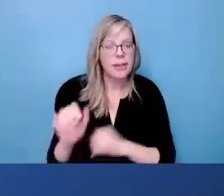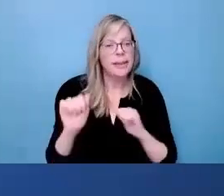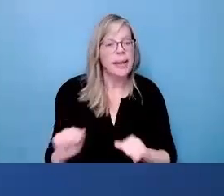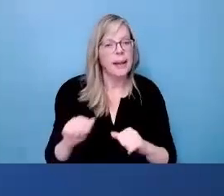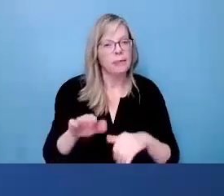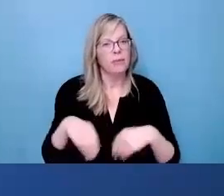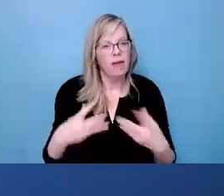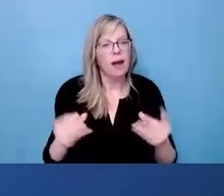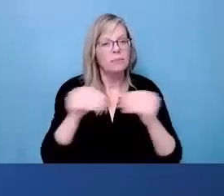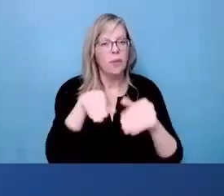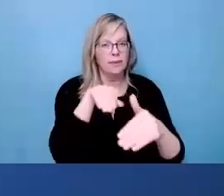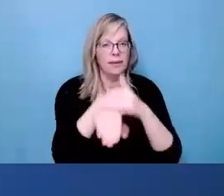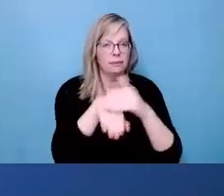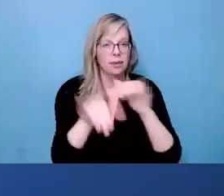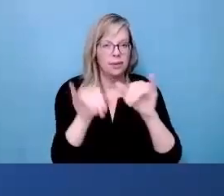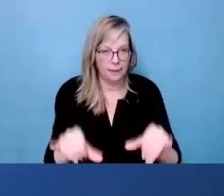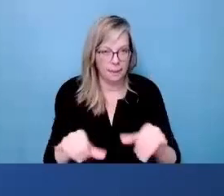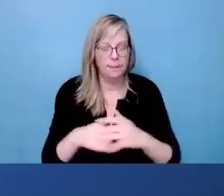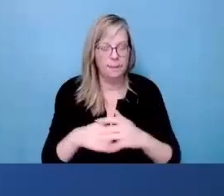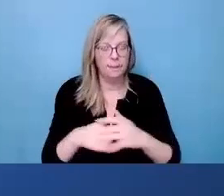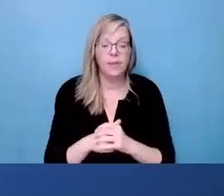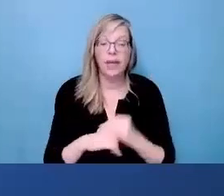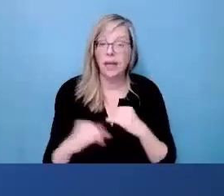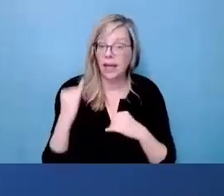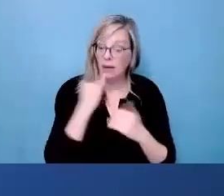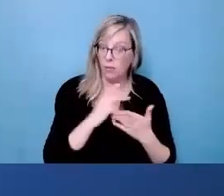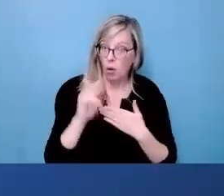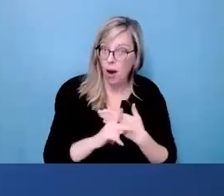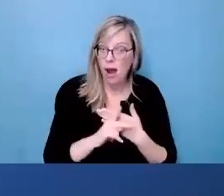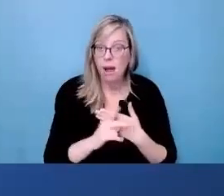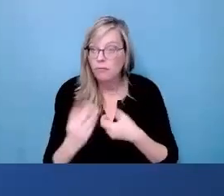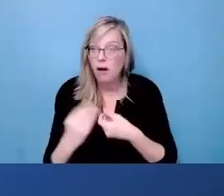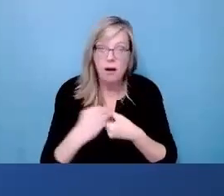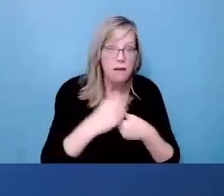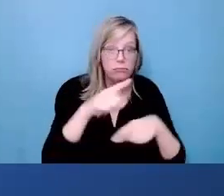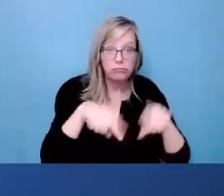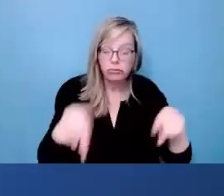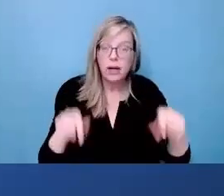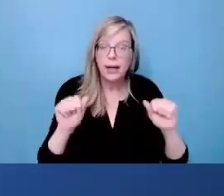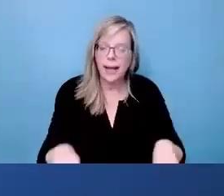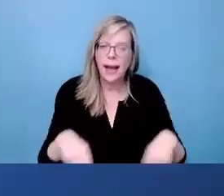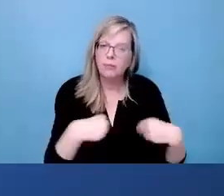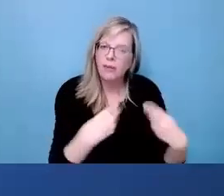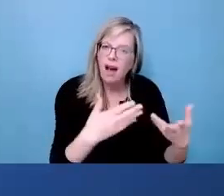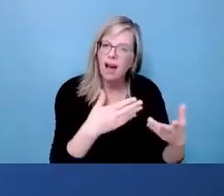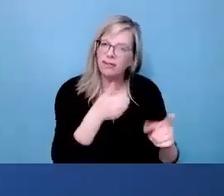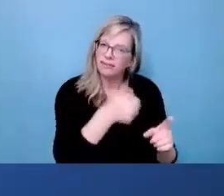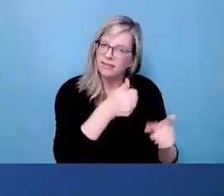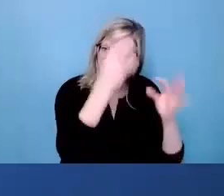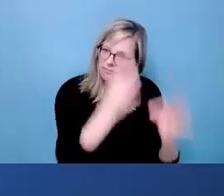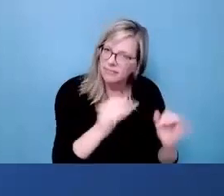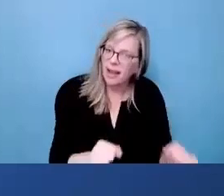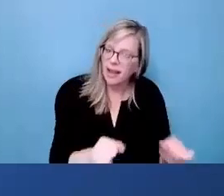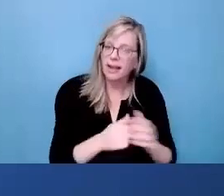transition to create a more accessible system. Programs that are more collaborative can provide more agency and can